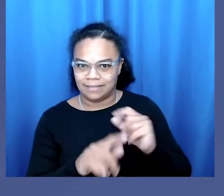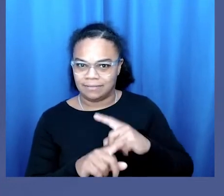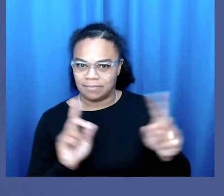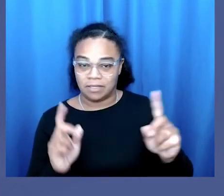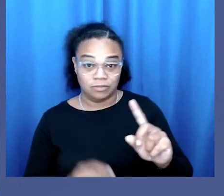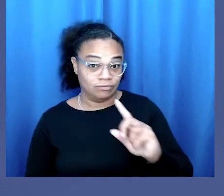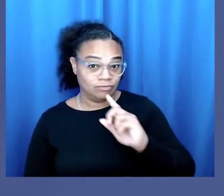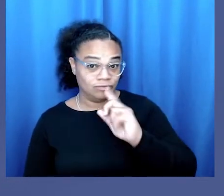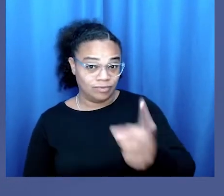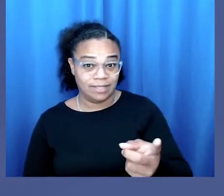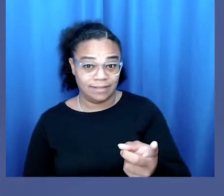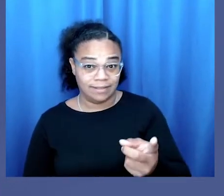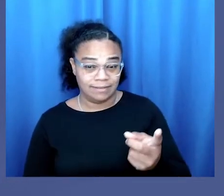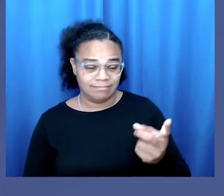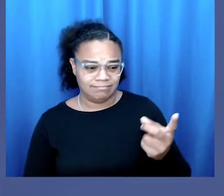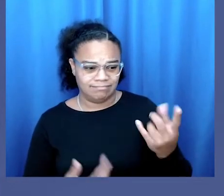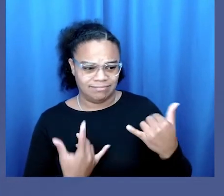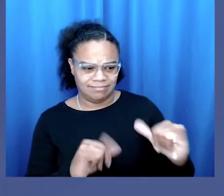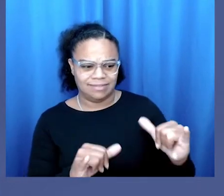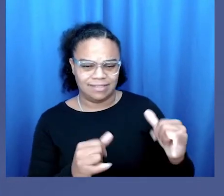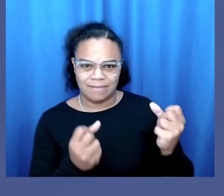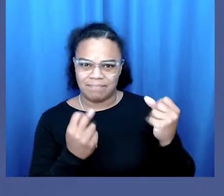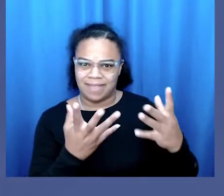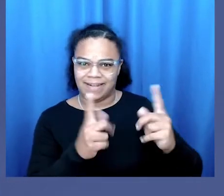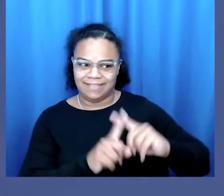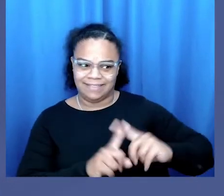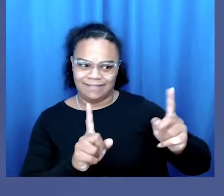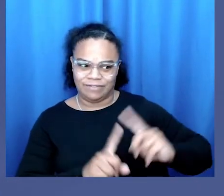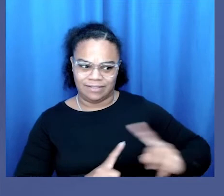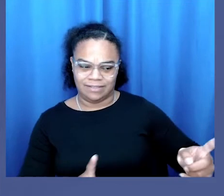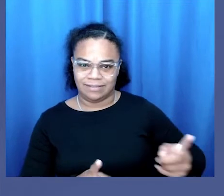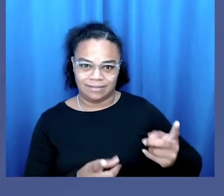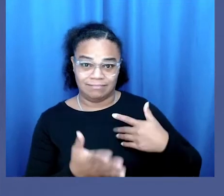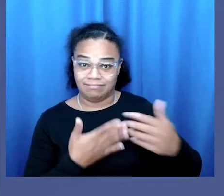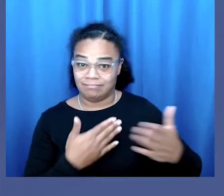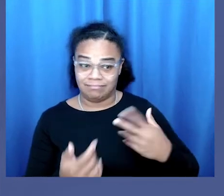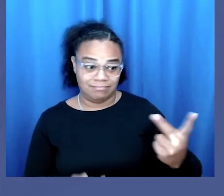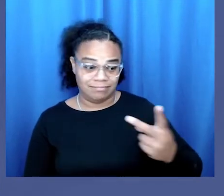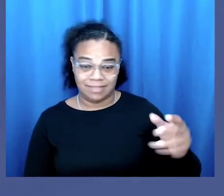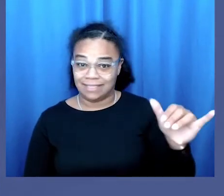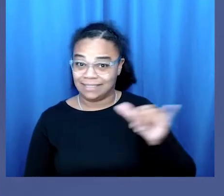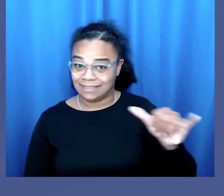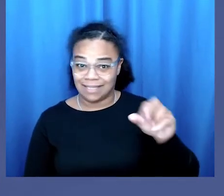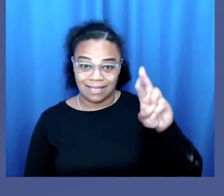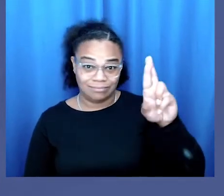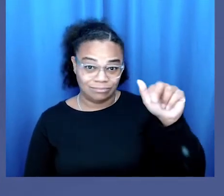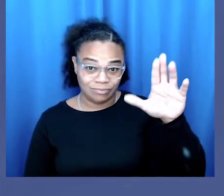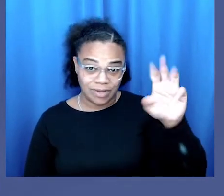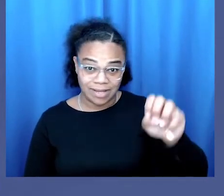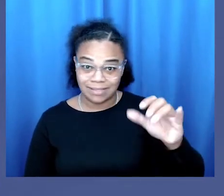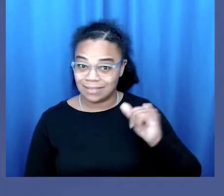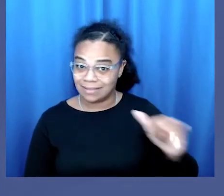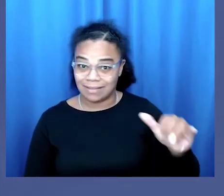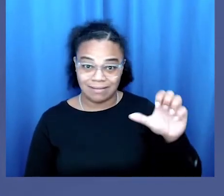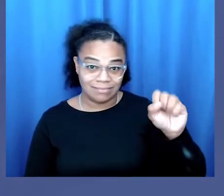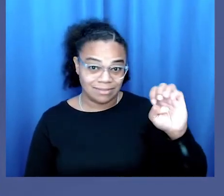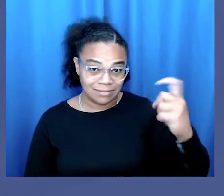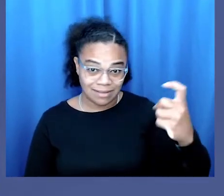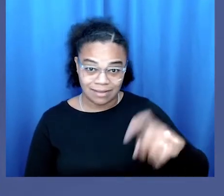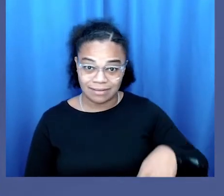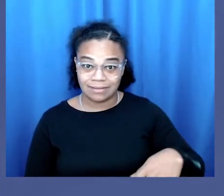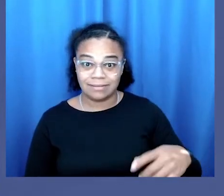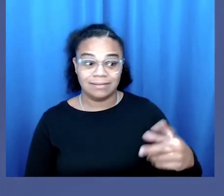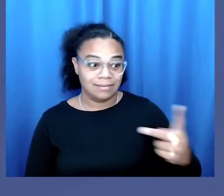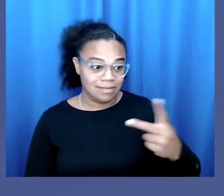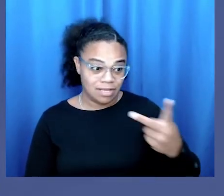in reality there was like a lot of differences with us even though we're the same race and the same sex and